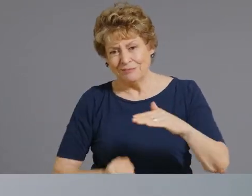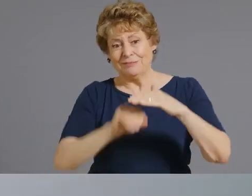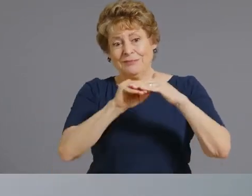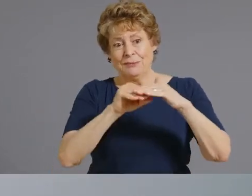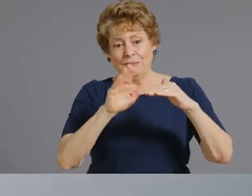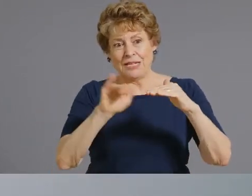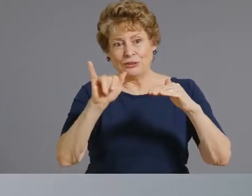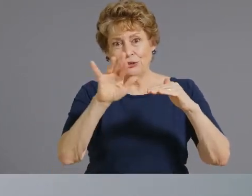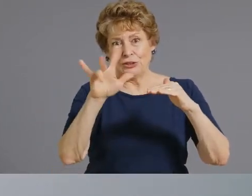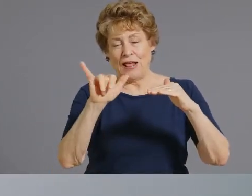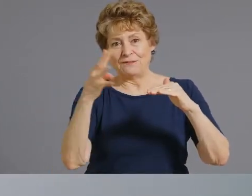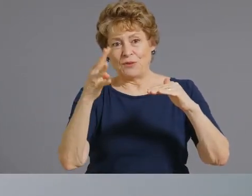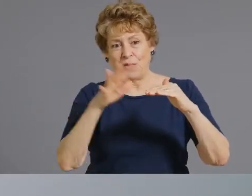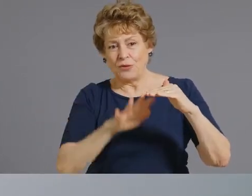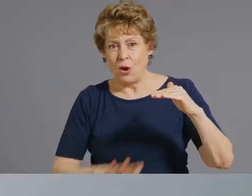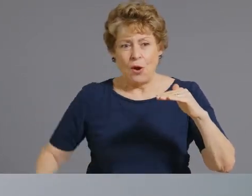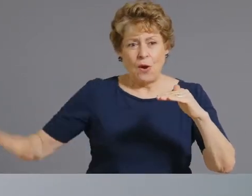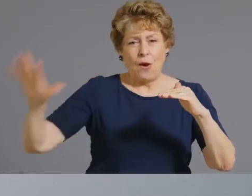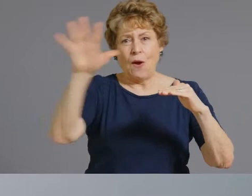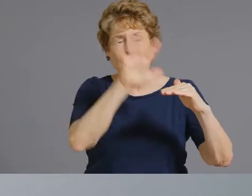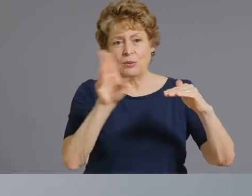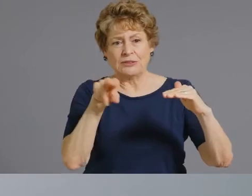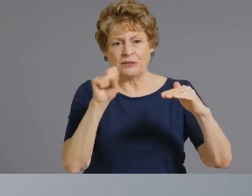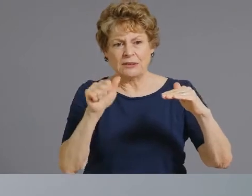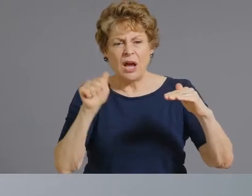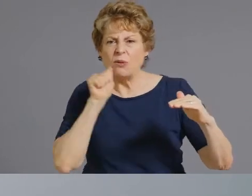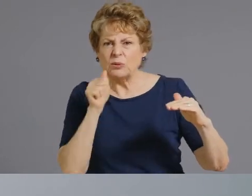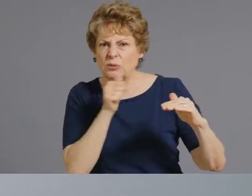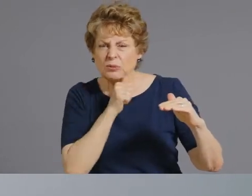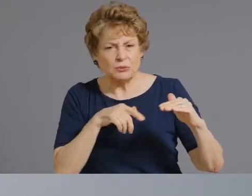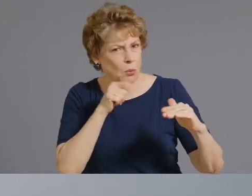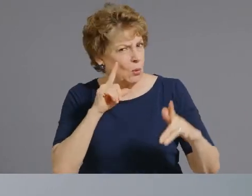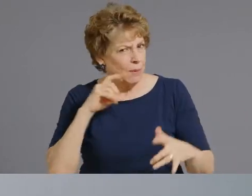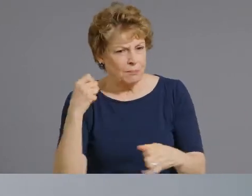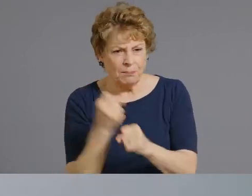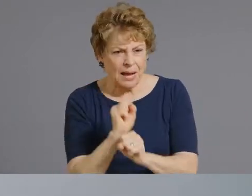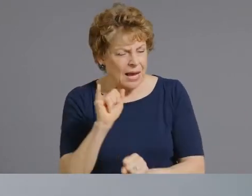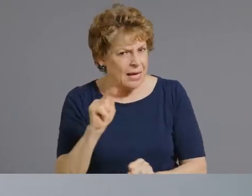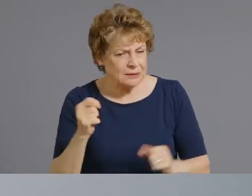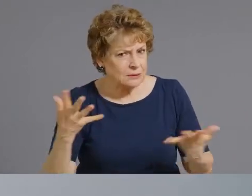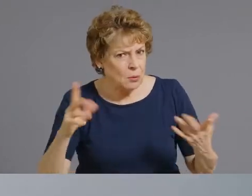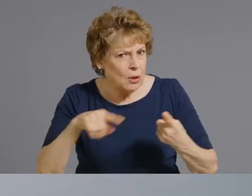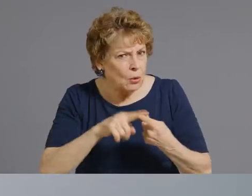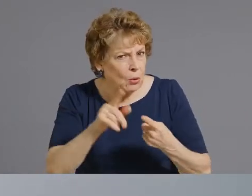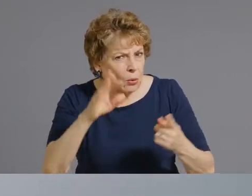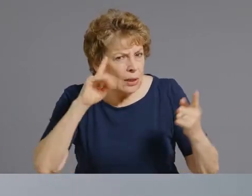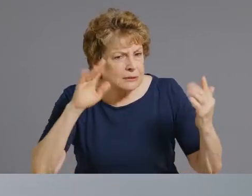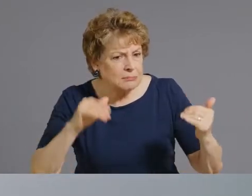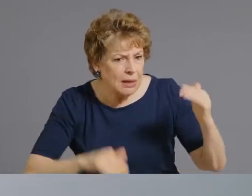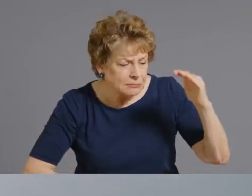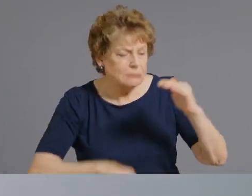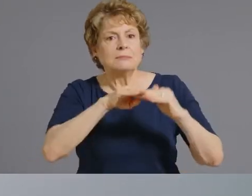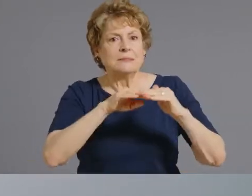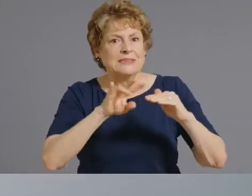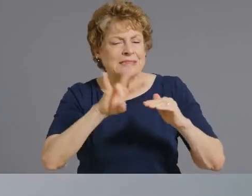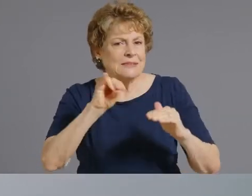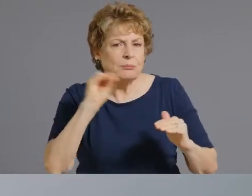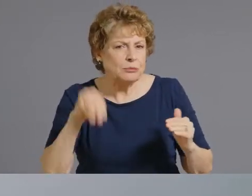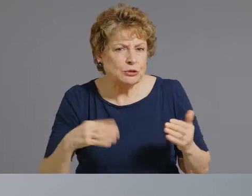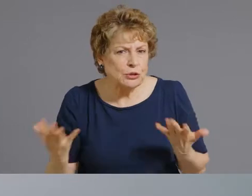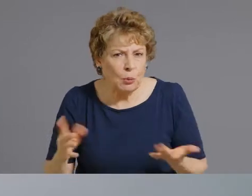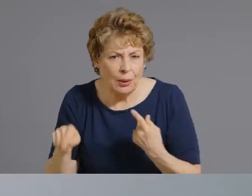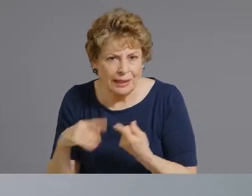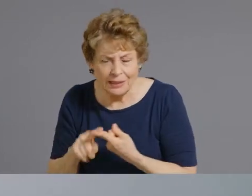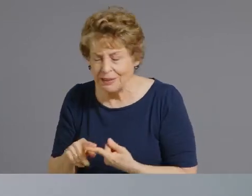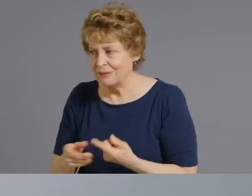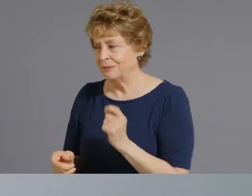do you think we'll get there and why can we not get to 70 percent by july 4th so we might be one of those states that gets to it so of the adult